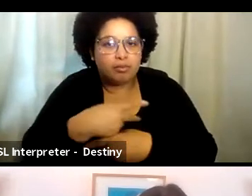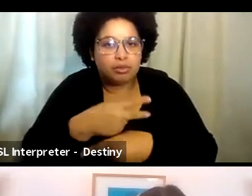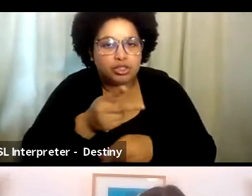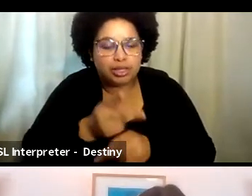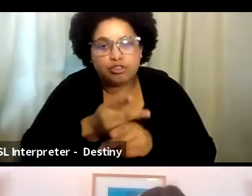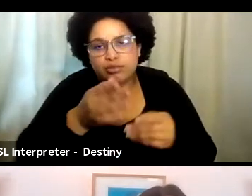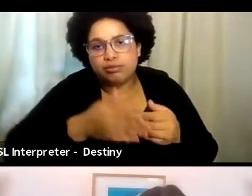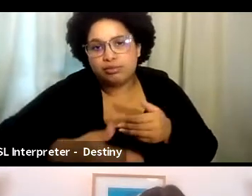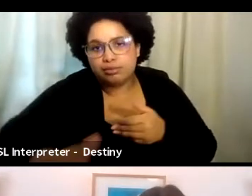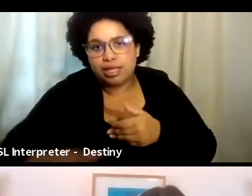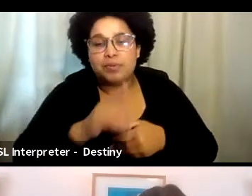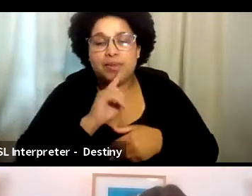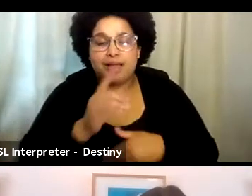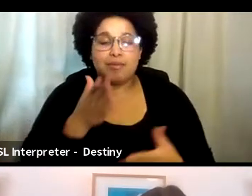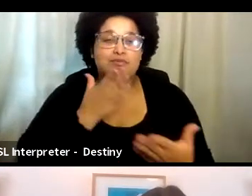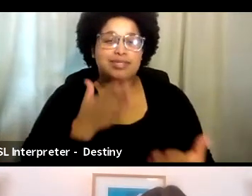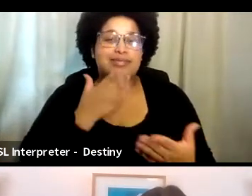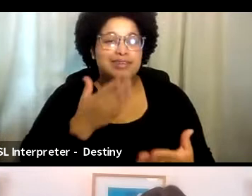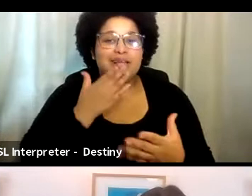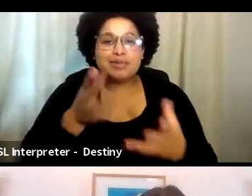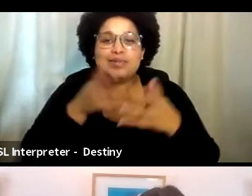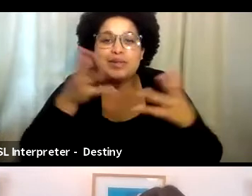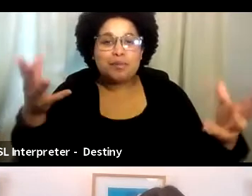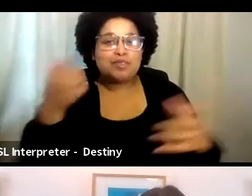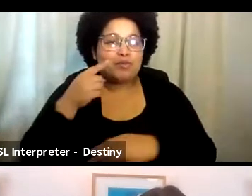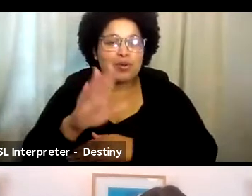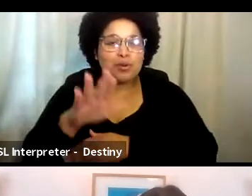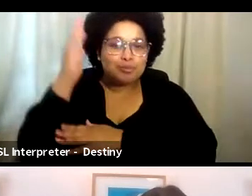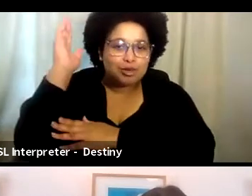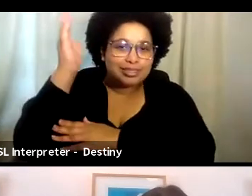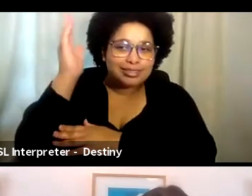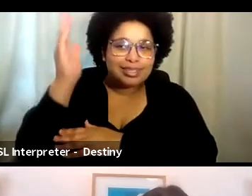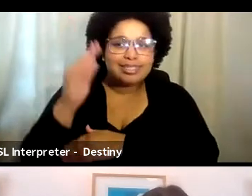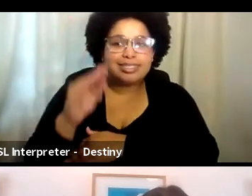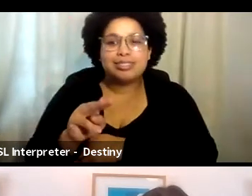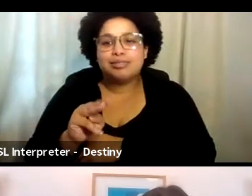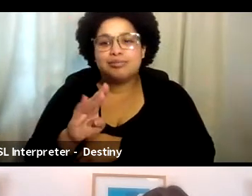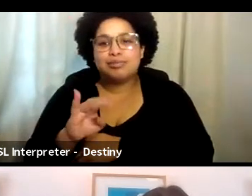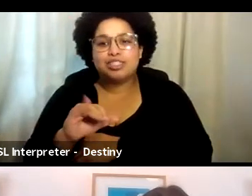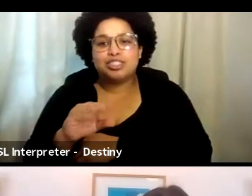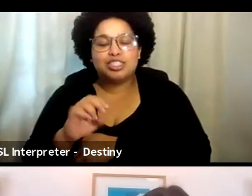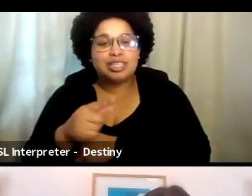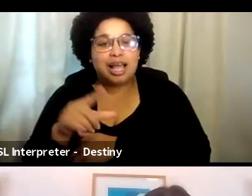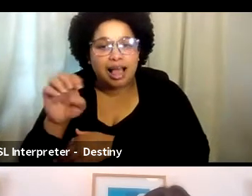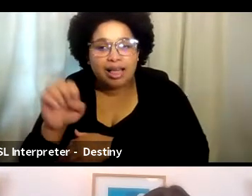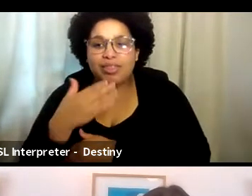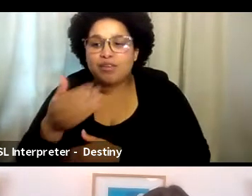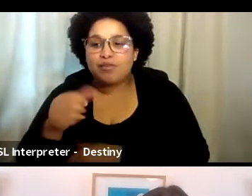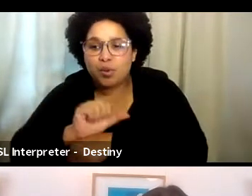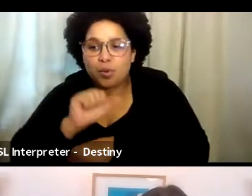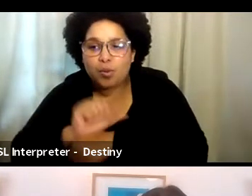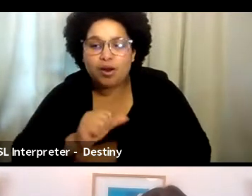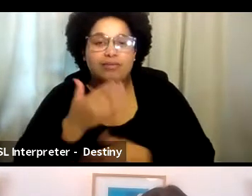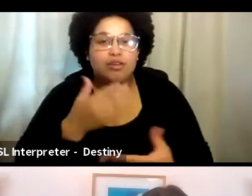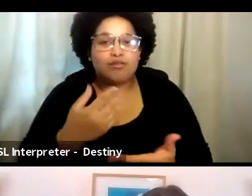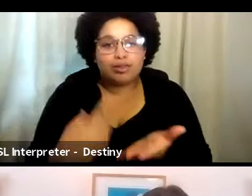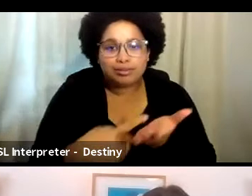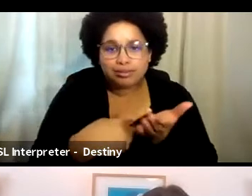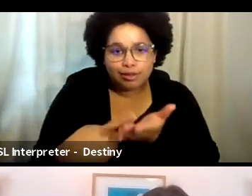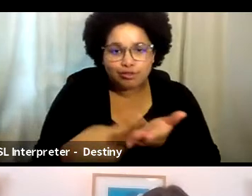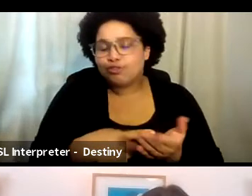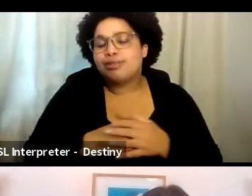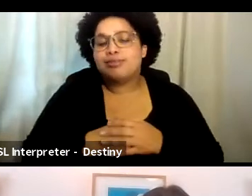the future. And I'm appreciative. I want to say thank you for the presentation, Michelle. It was wonderful. Thank you for your work and thank you for the conversation,